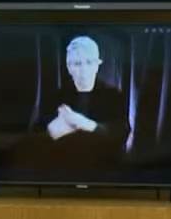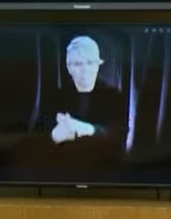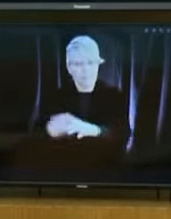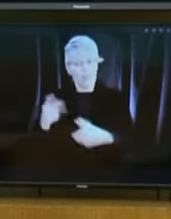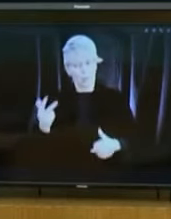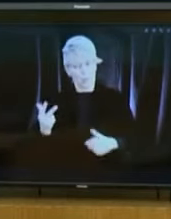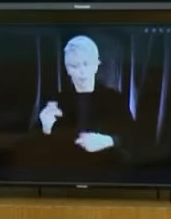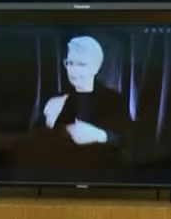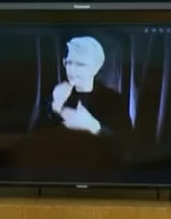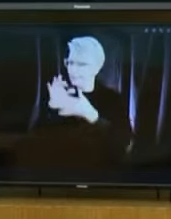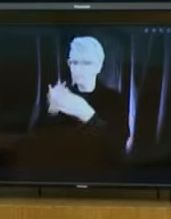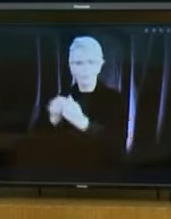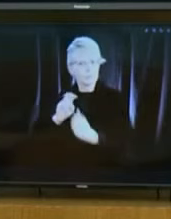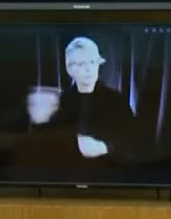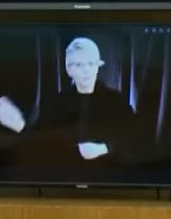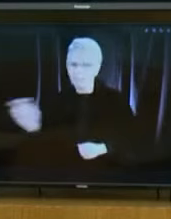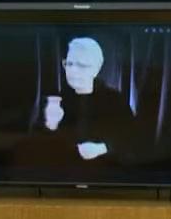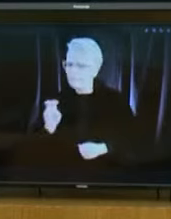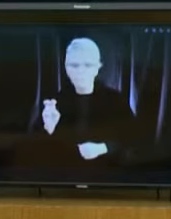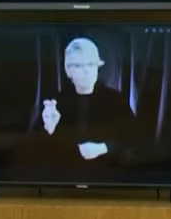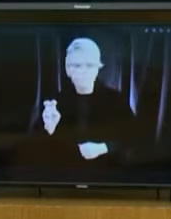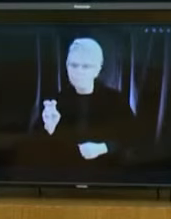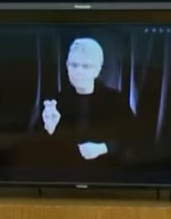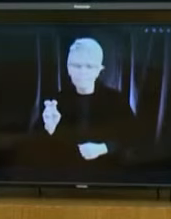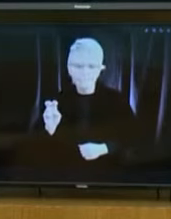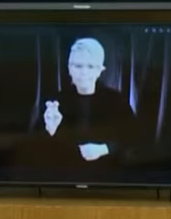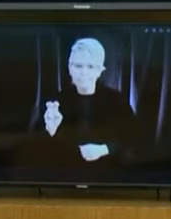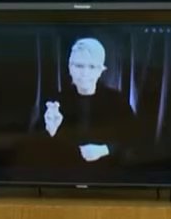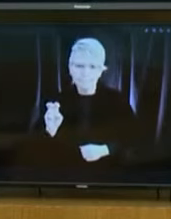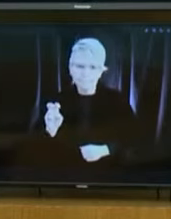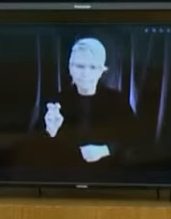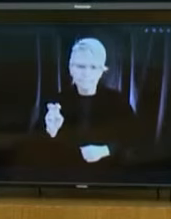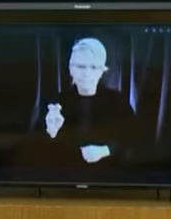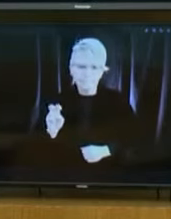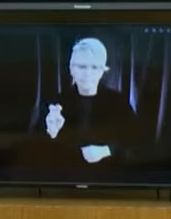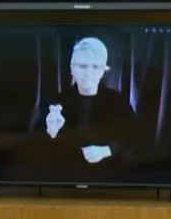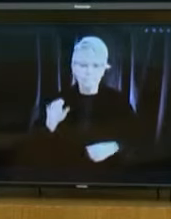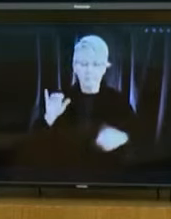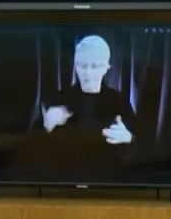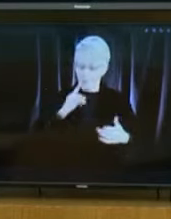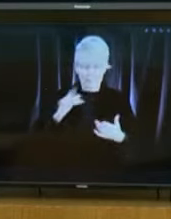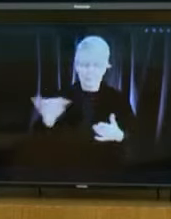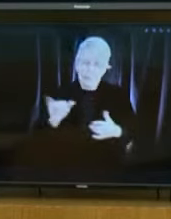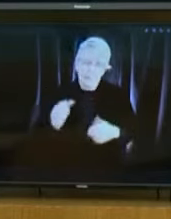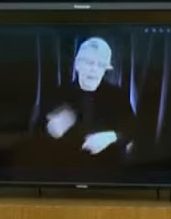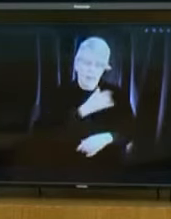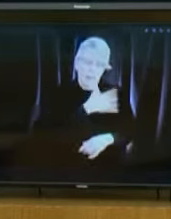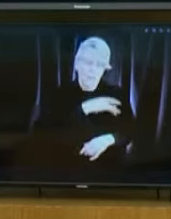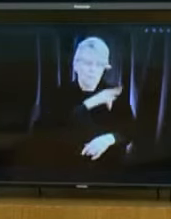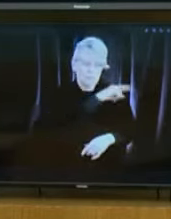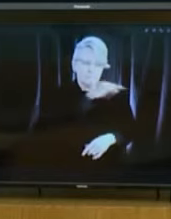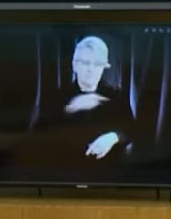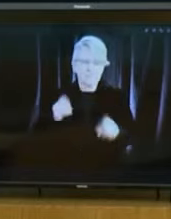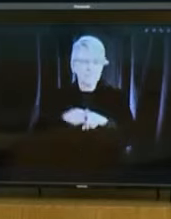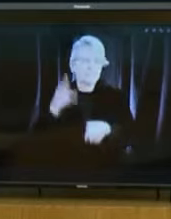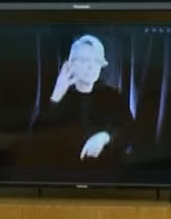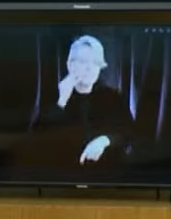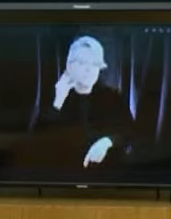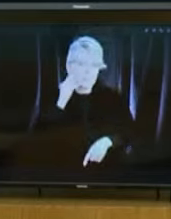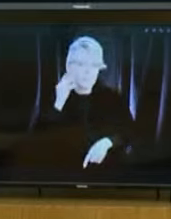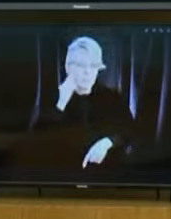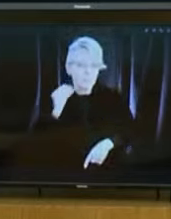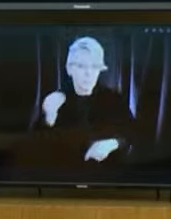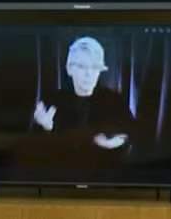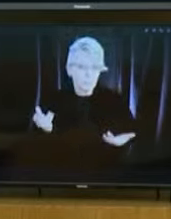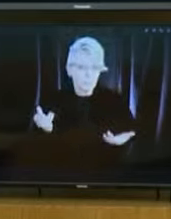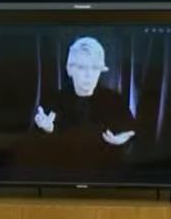um again this is not um different from what other provinces have seen um and what it